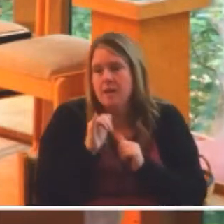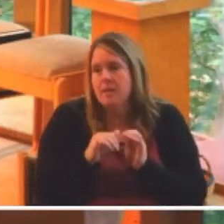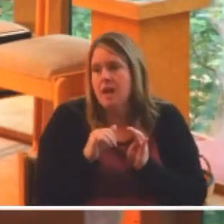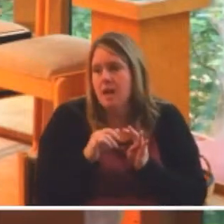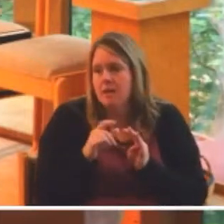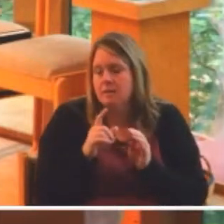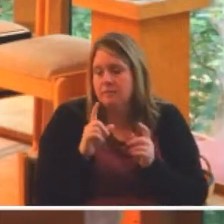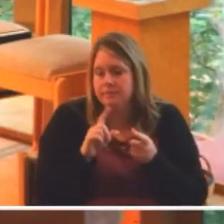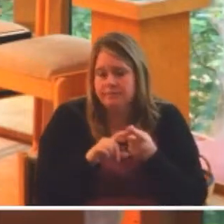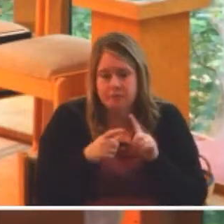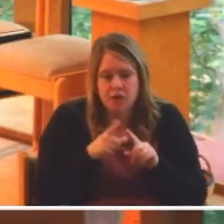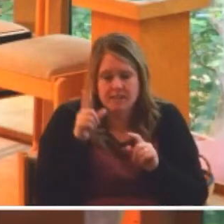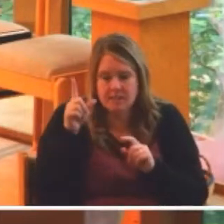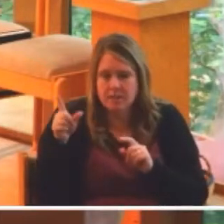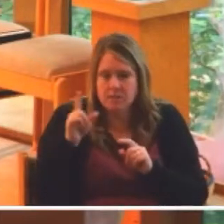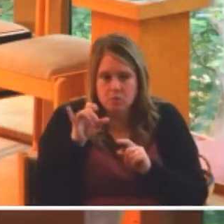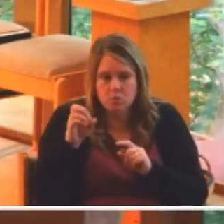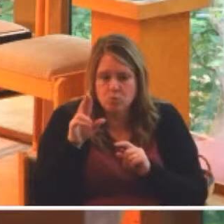need when they need it.